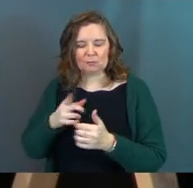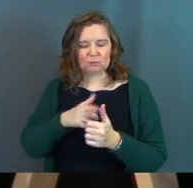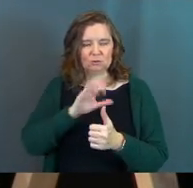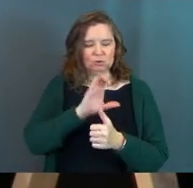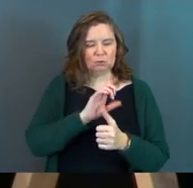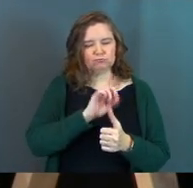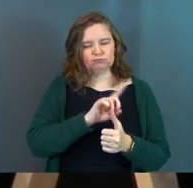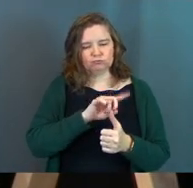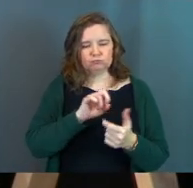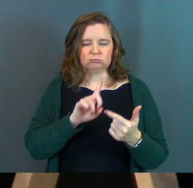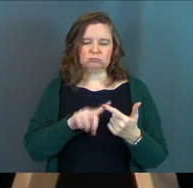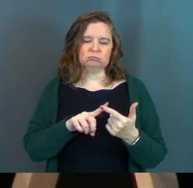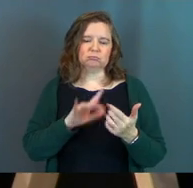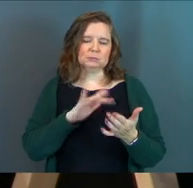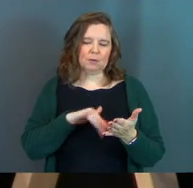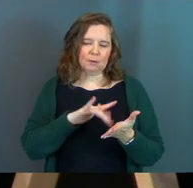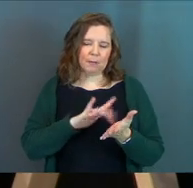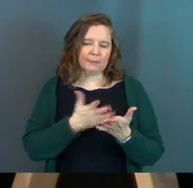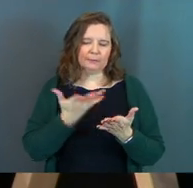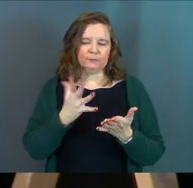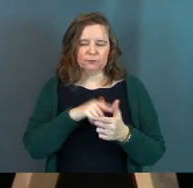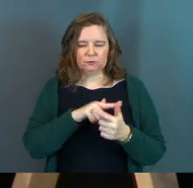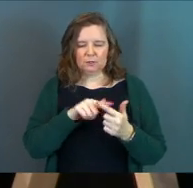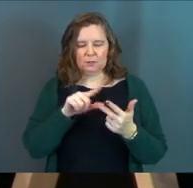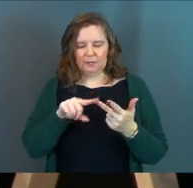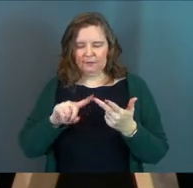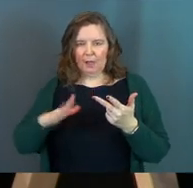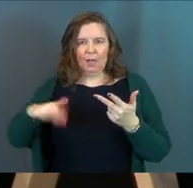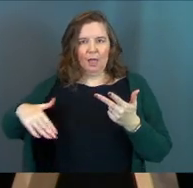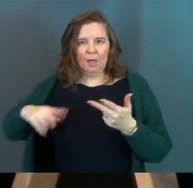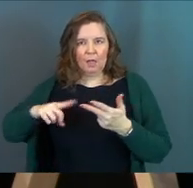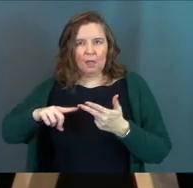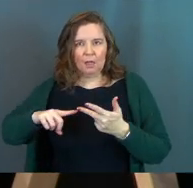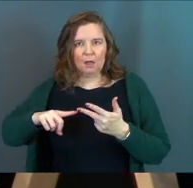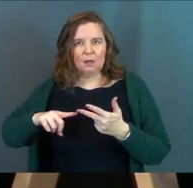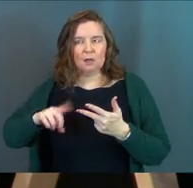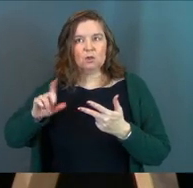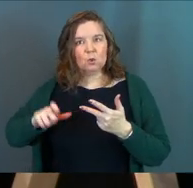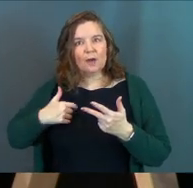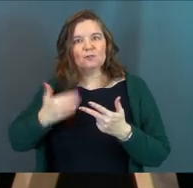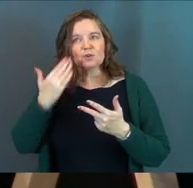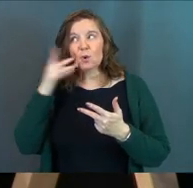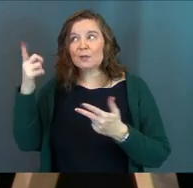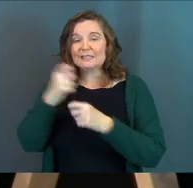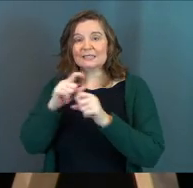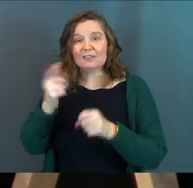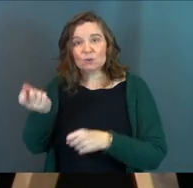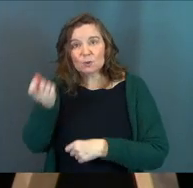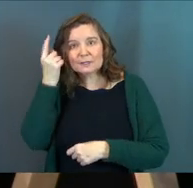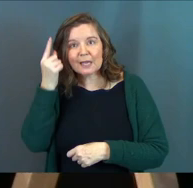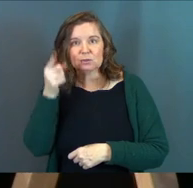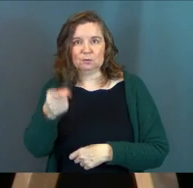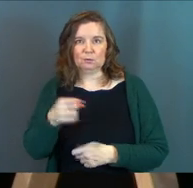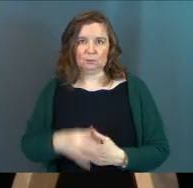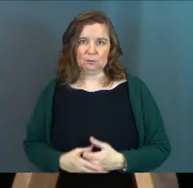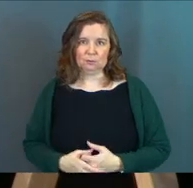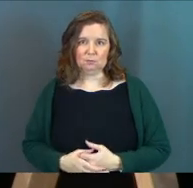friend of God. And the basis of this friendship is you have to know he's a savior who gets you.